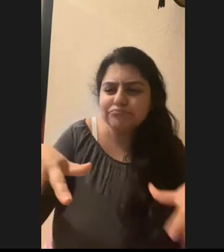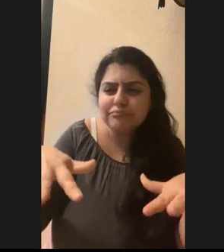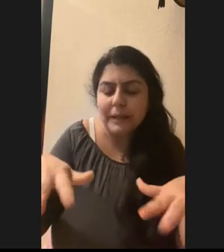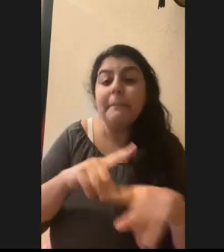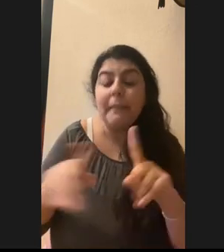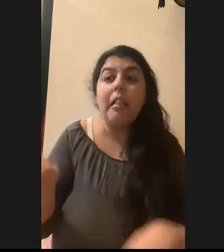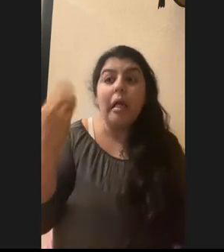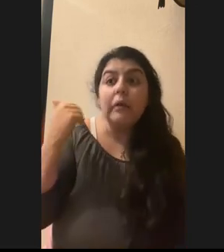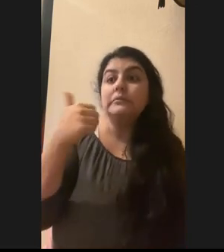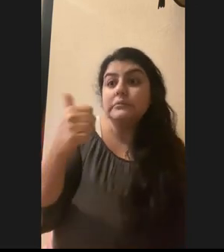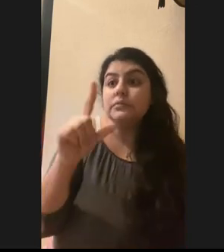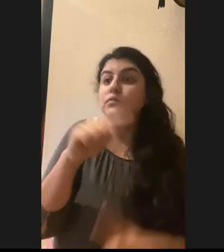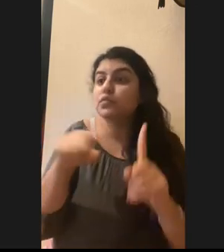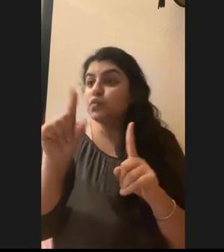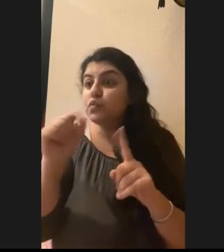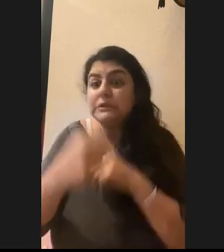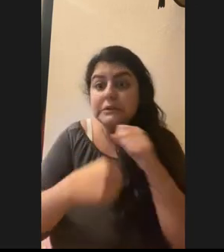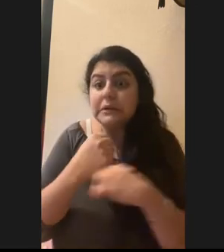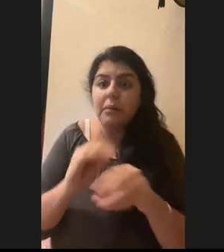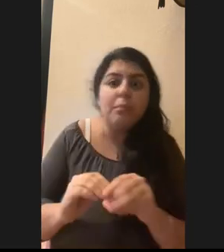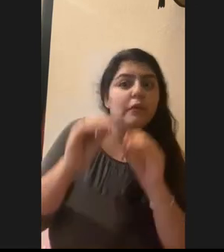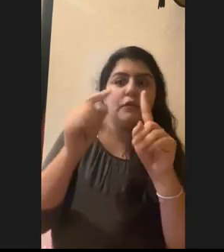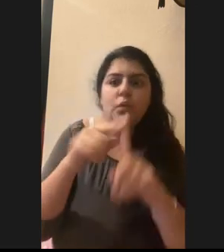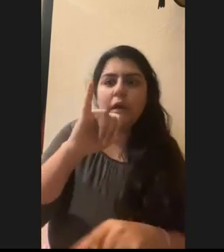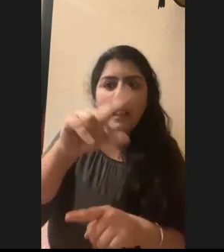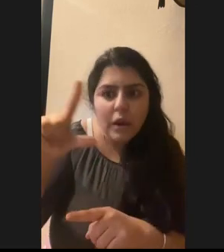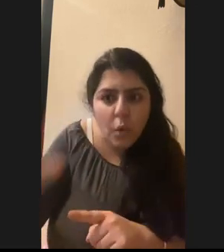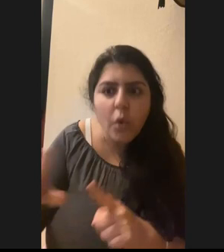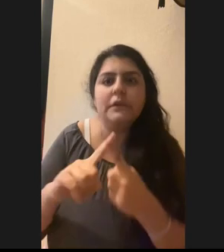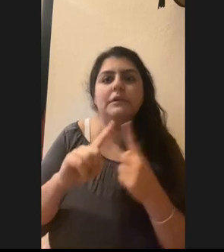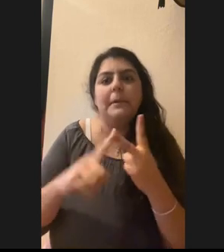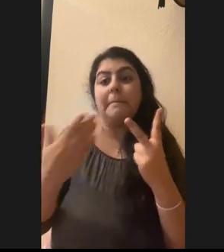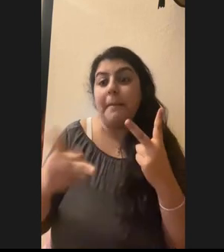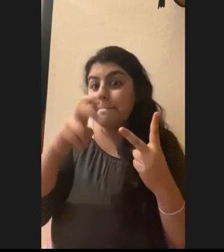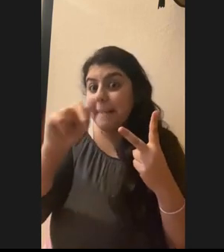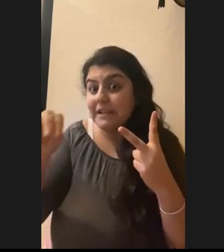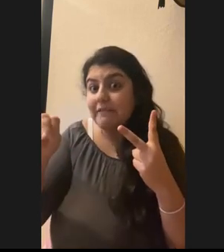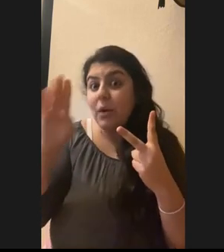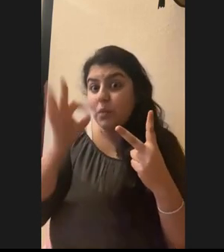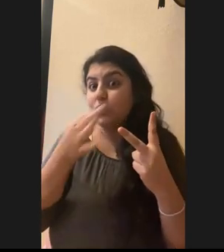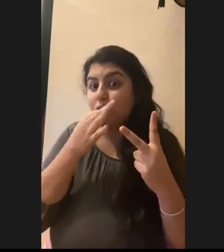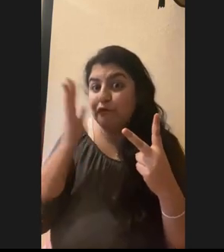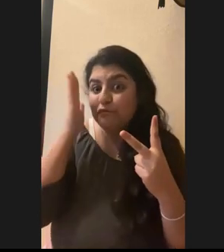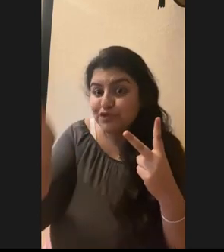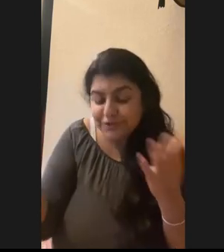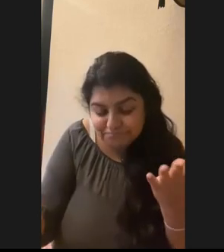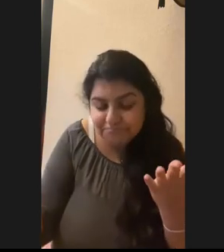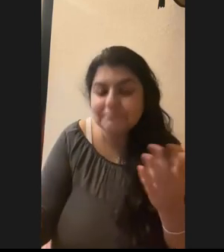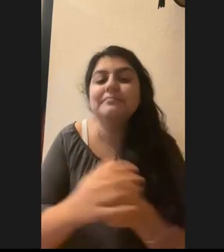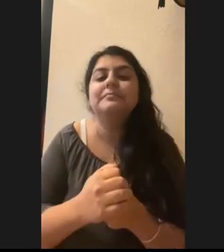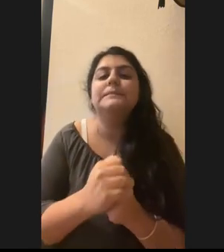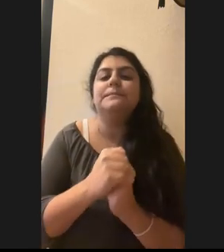10, 20 years, they've moved up to Illinois. They might hit, you know, Pennsylvania, um, in the future. Um,